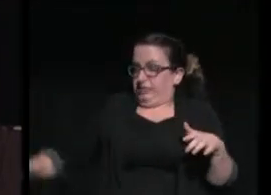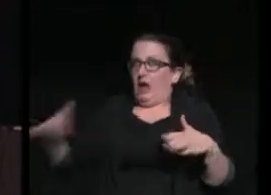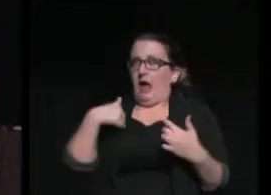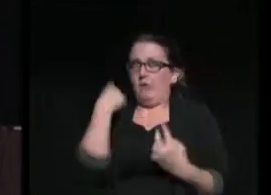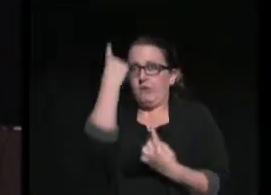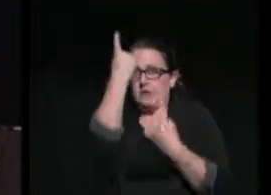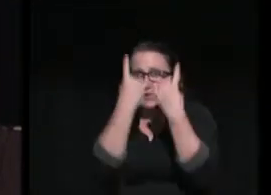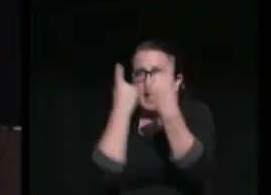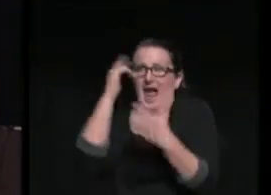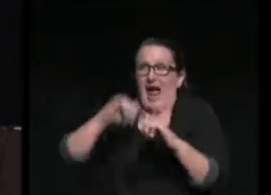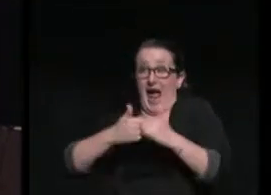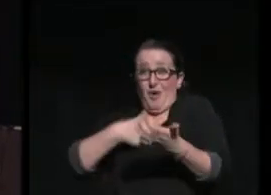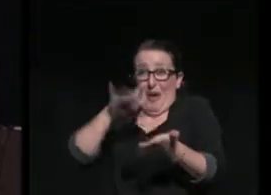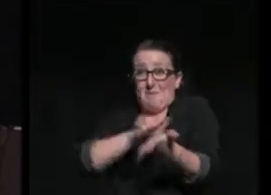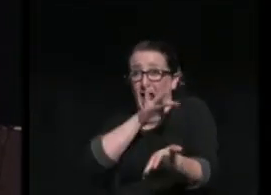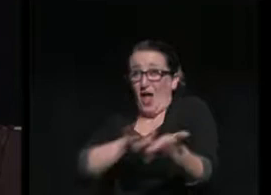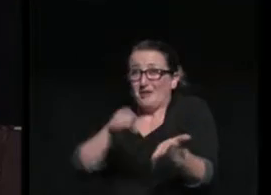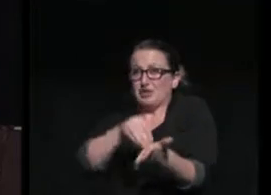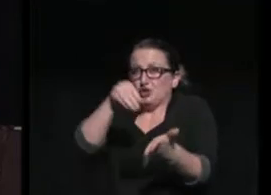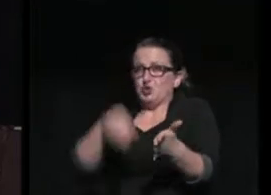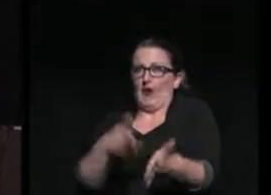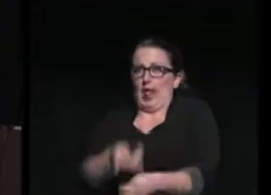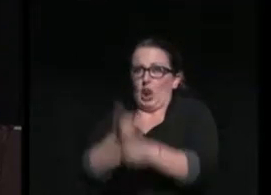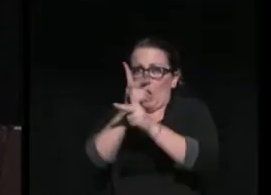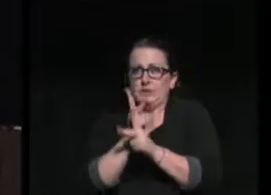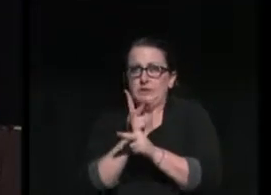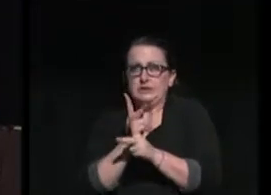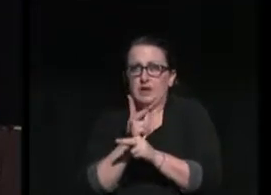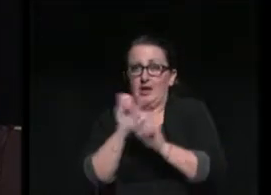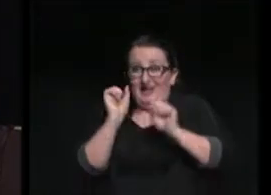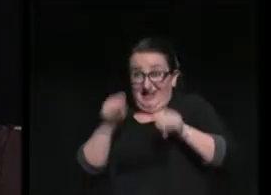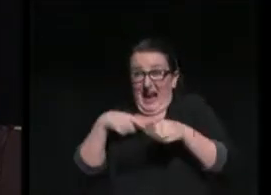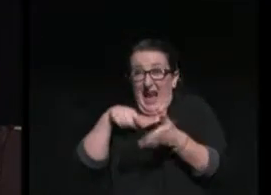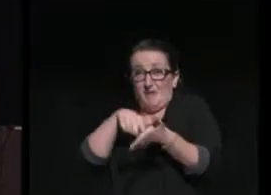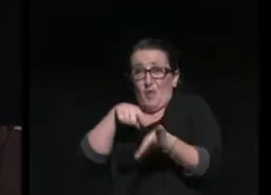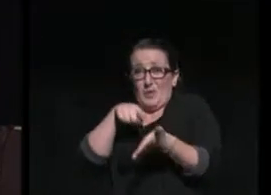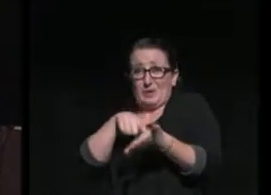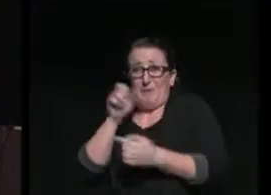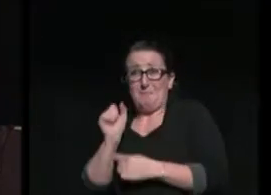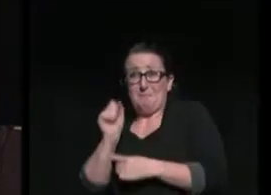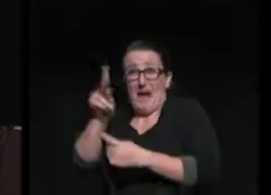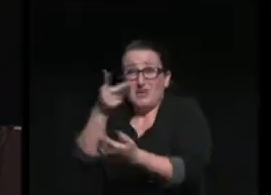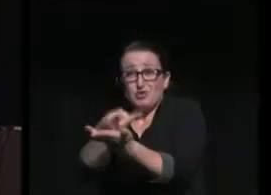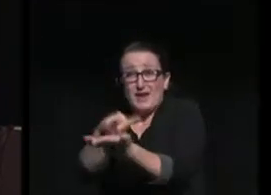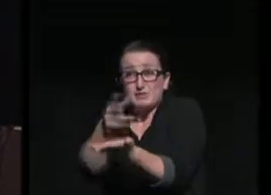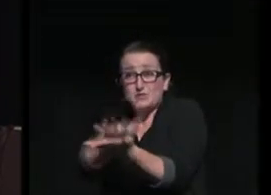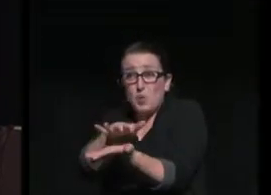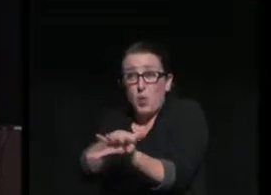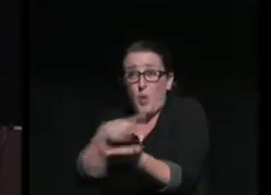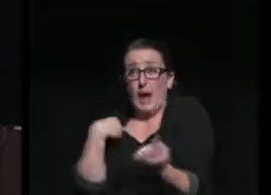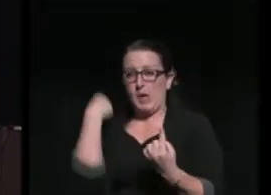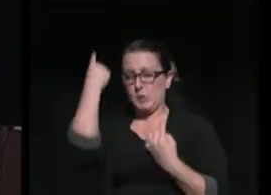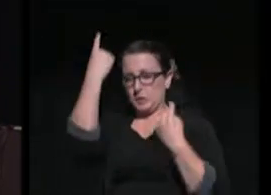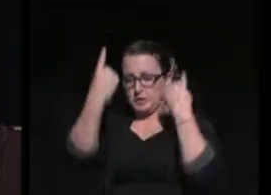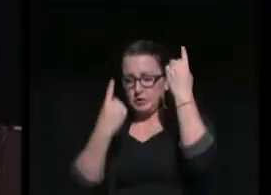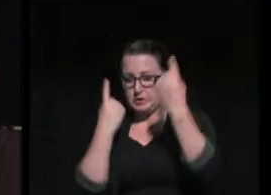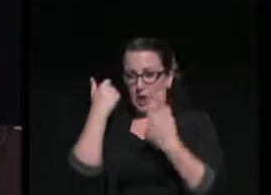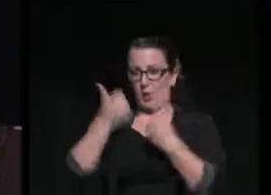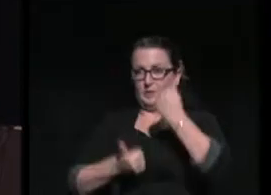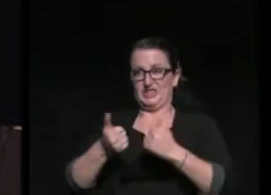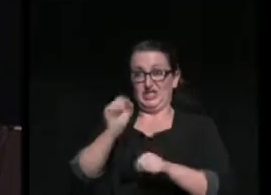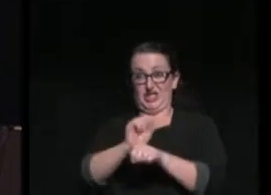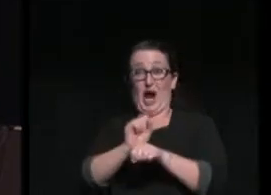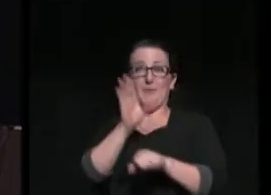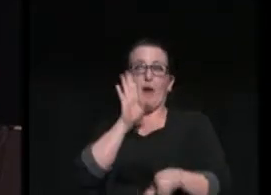loans, questioned whether I'd ever be able to afford to go to graduate school, and I wondered what job I would take or whether